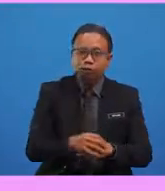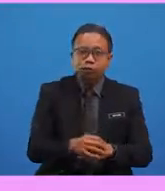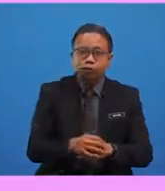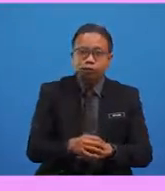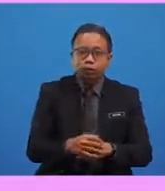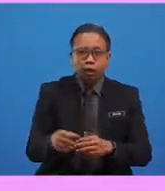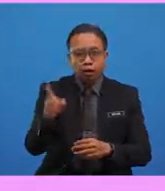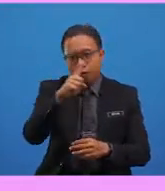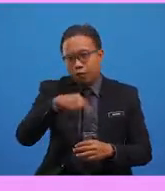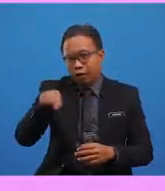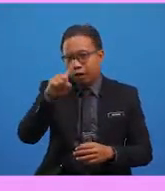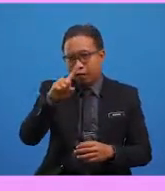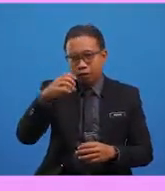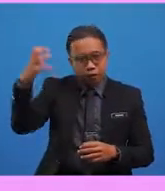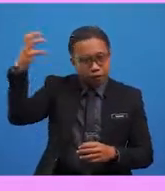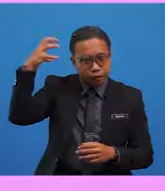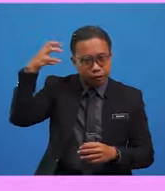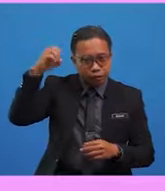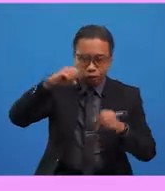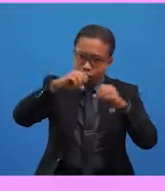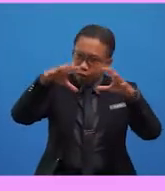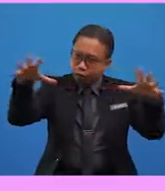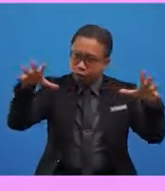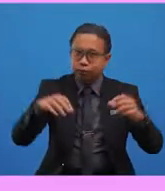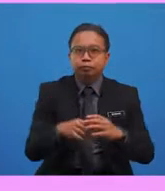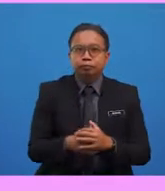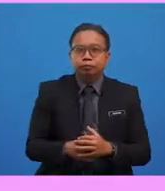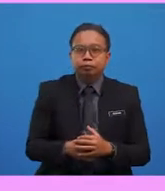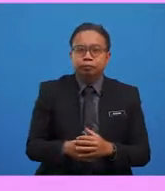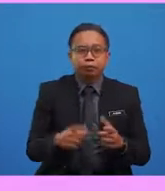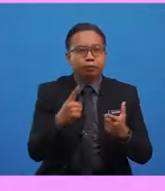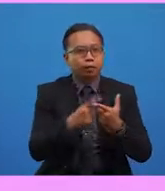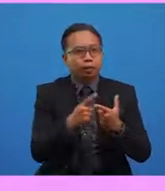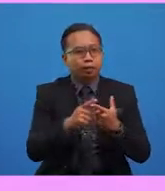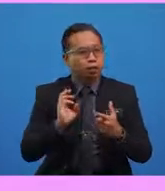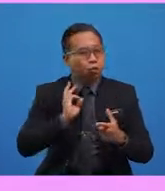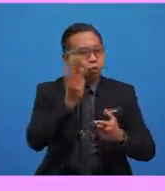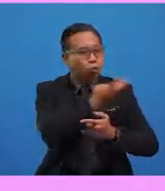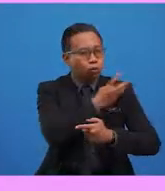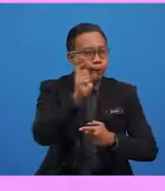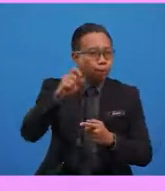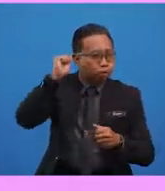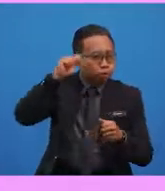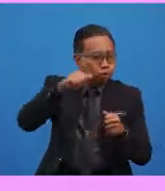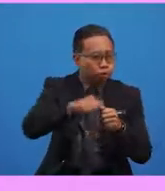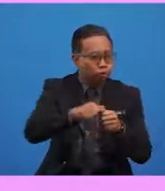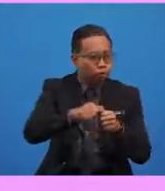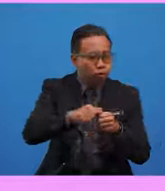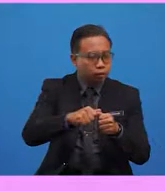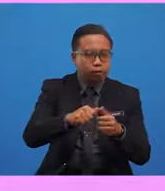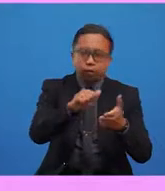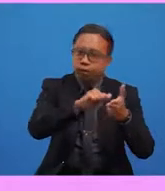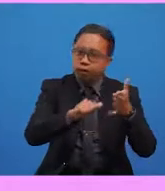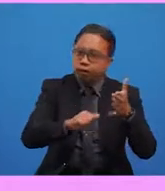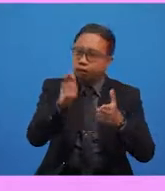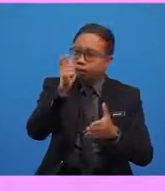is round or the sun is shining. Secondly, boys and girls, we must remember that the article The